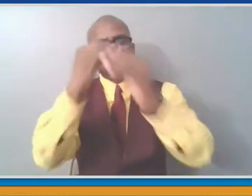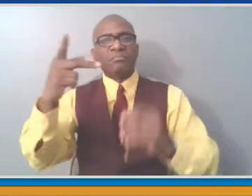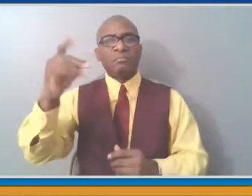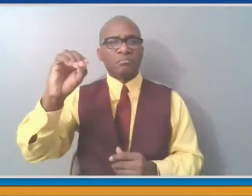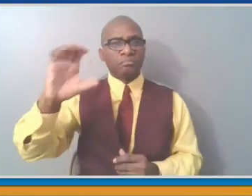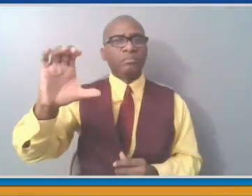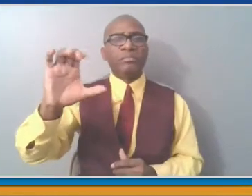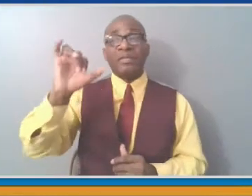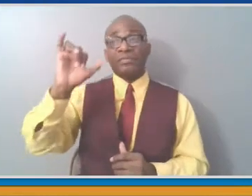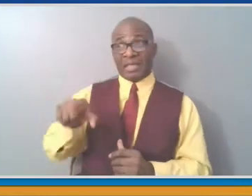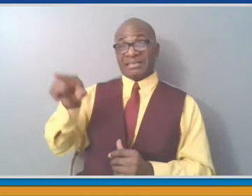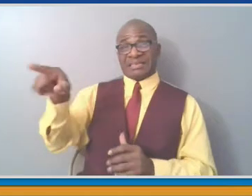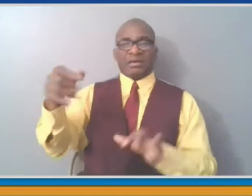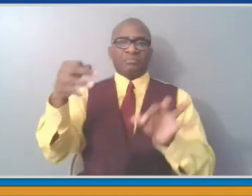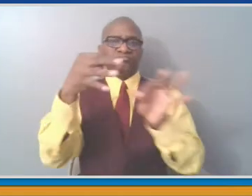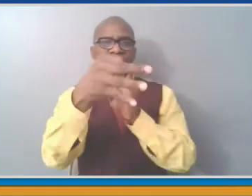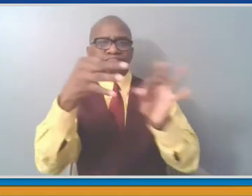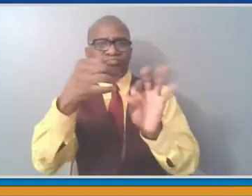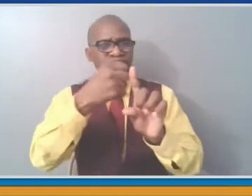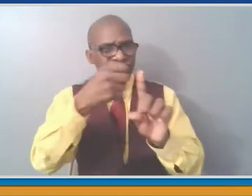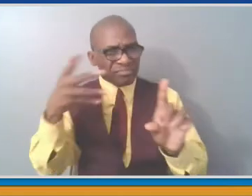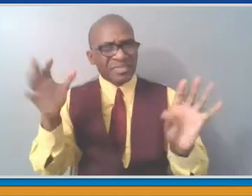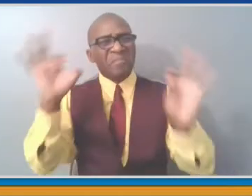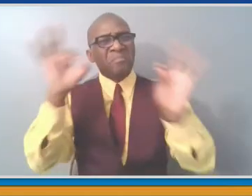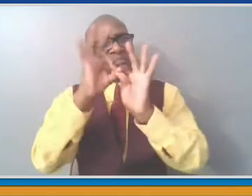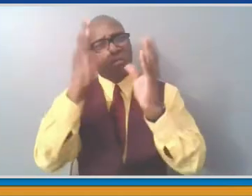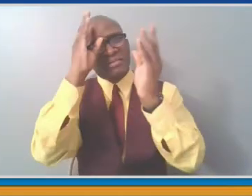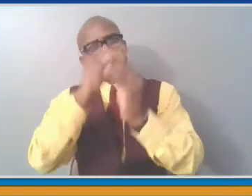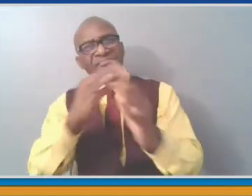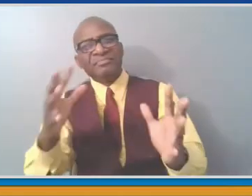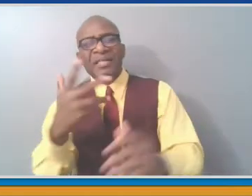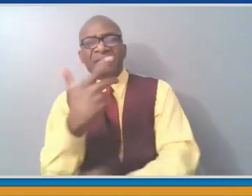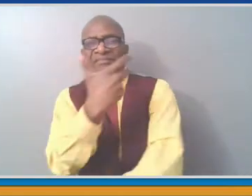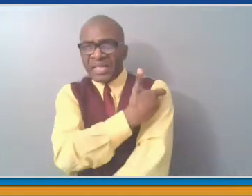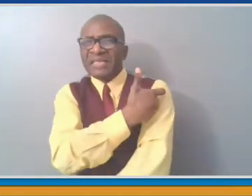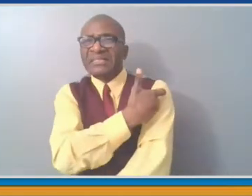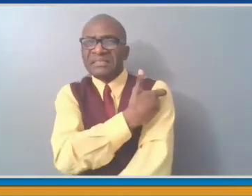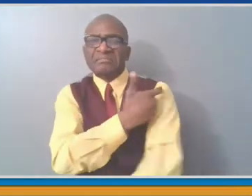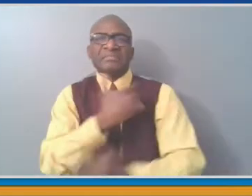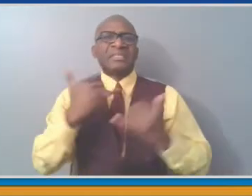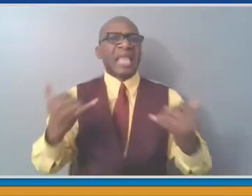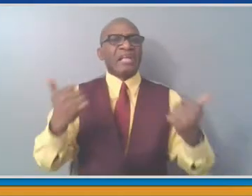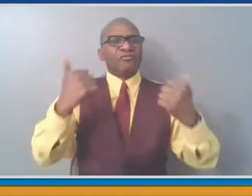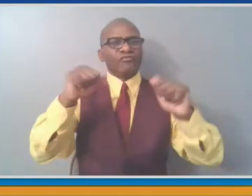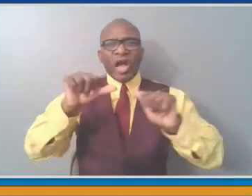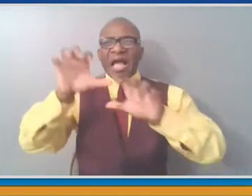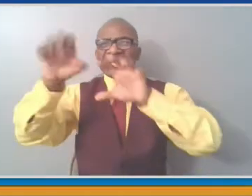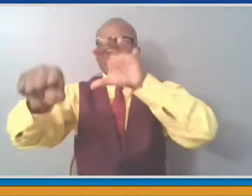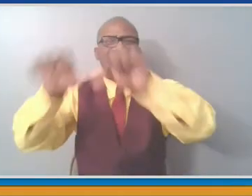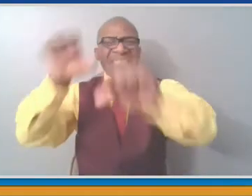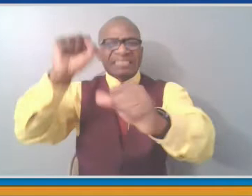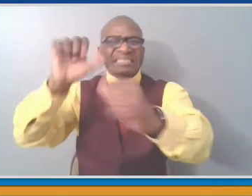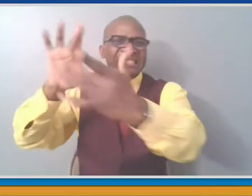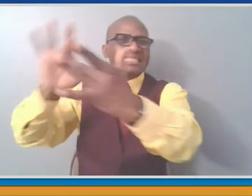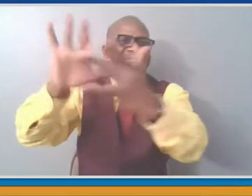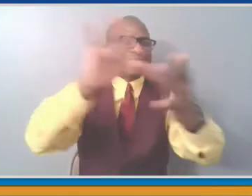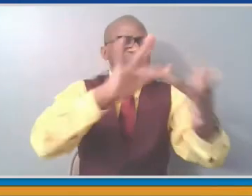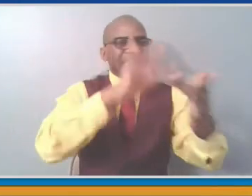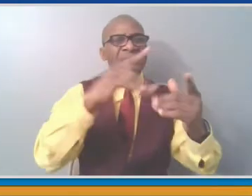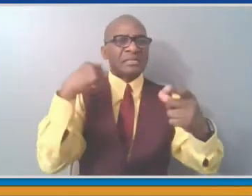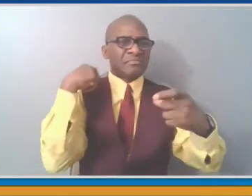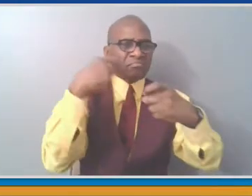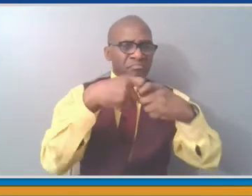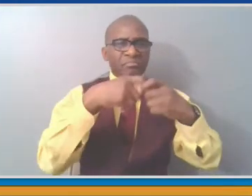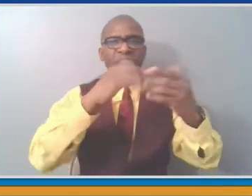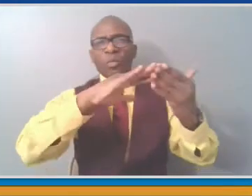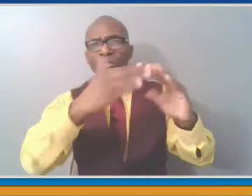taken it. But we're trying now to reach out to that Spanish-speaking community. And with that thought in mind, I'd like to ask Martha Lopez to join us here,